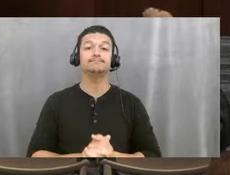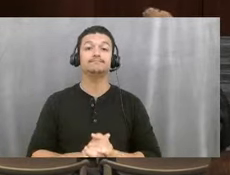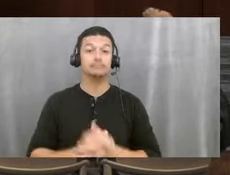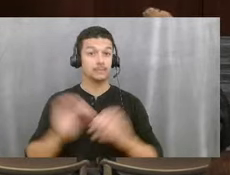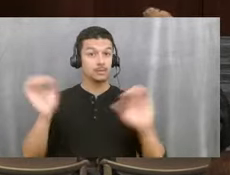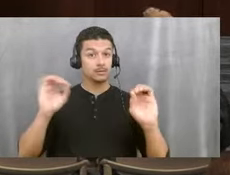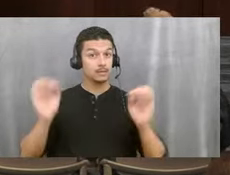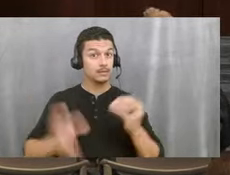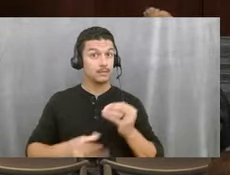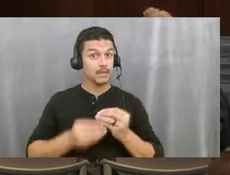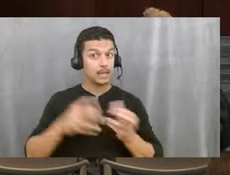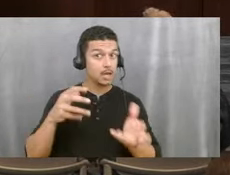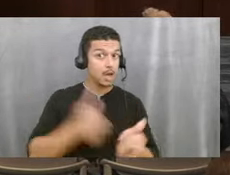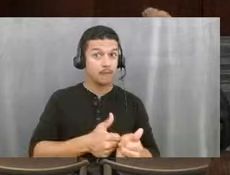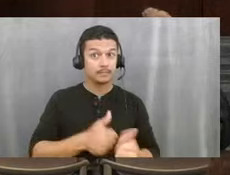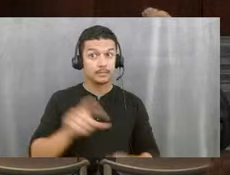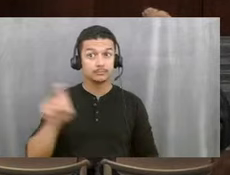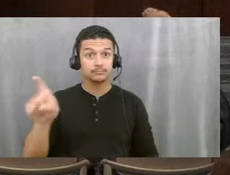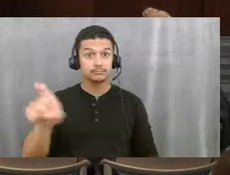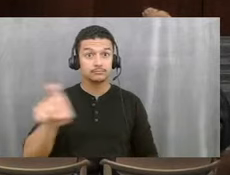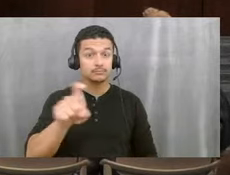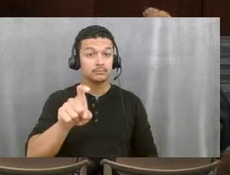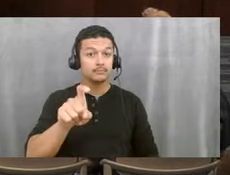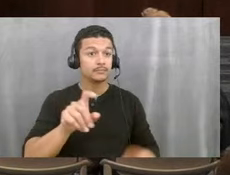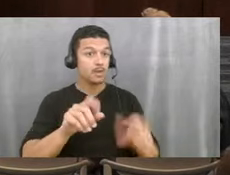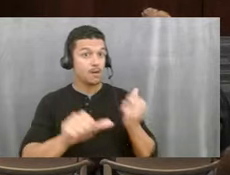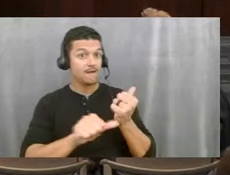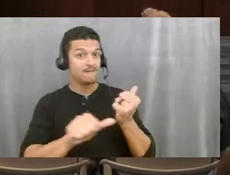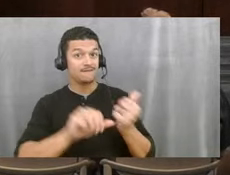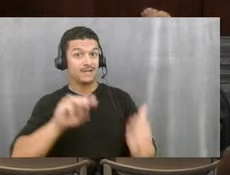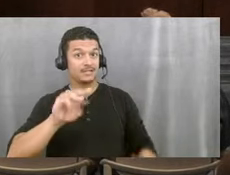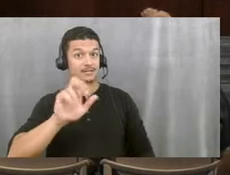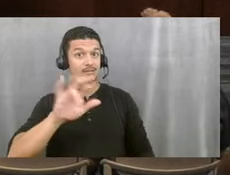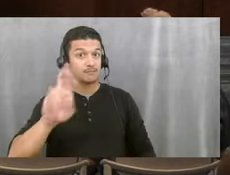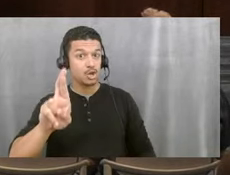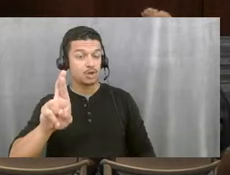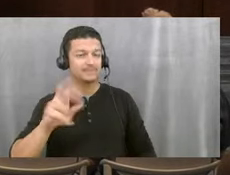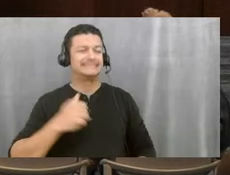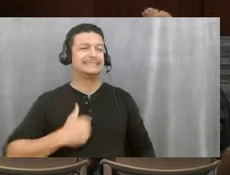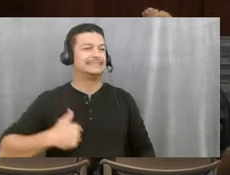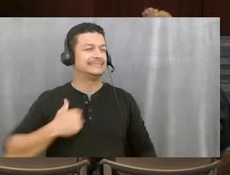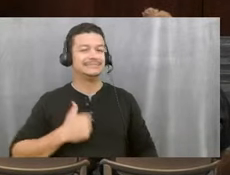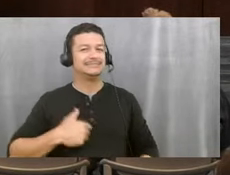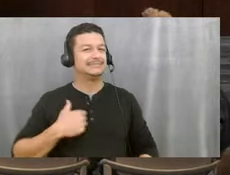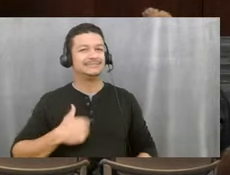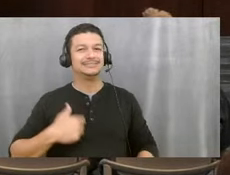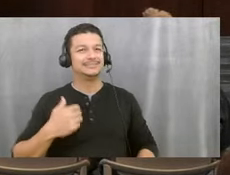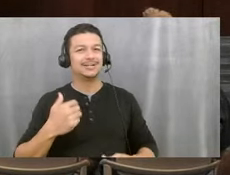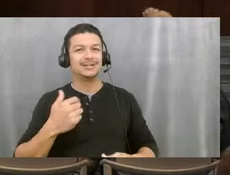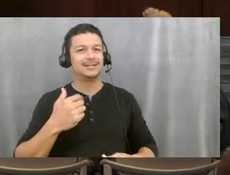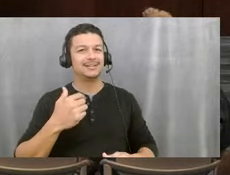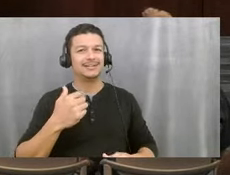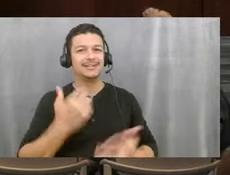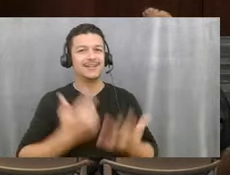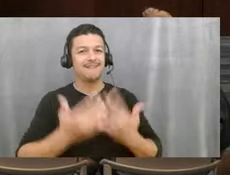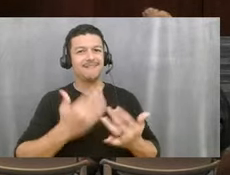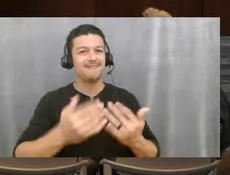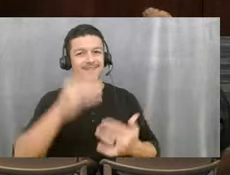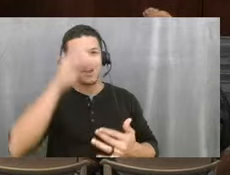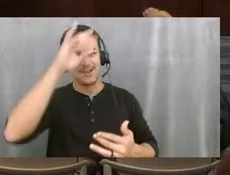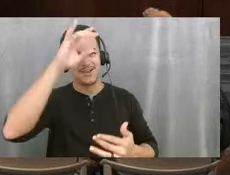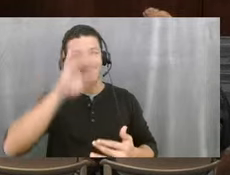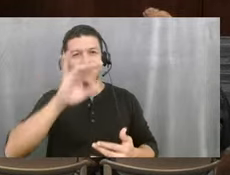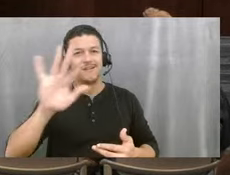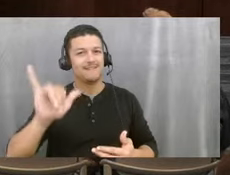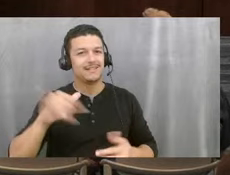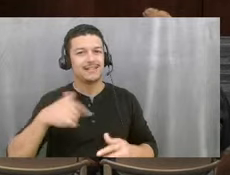any updates, Vice Mayor? I'm sorry, firefighters. I couldn't make it to the beach cleanup. I had drill that weekend. I know